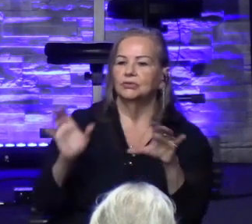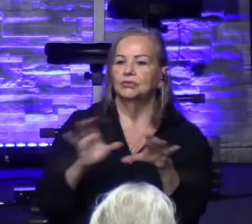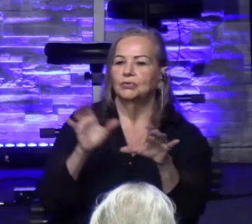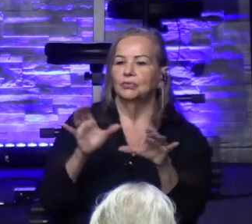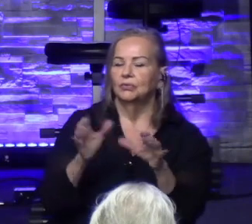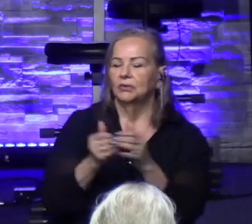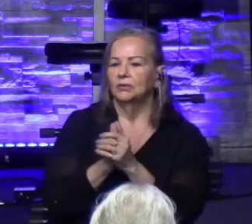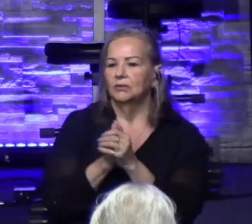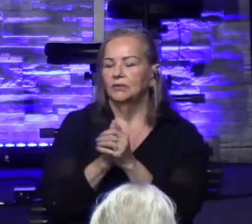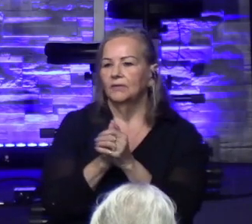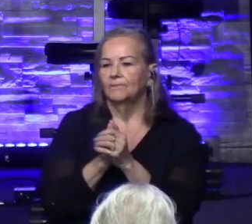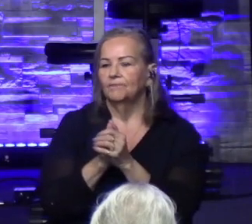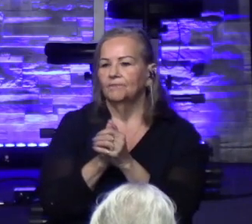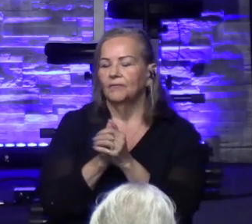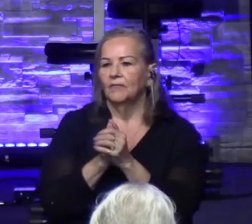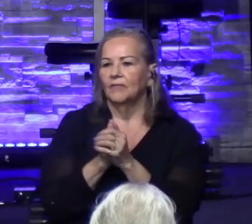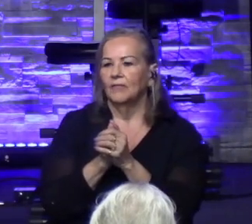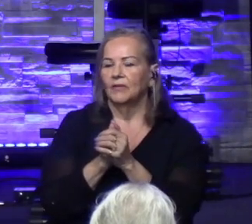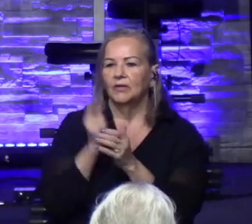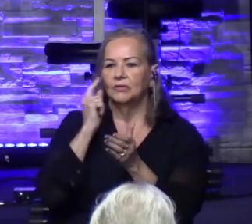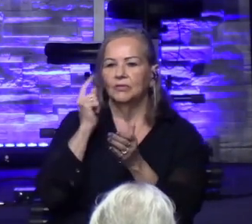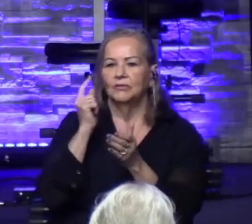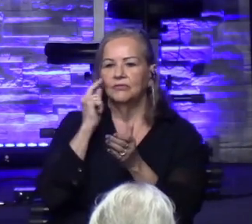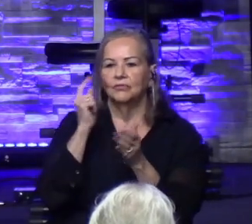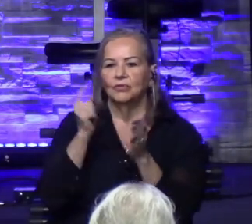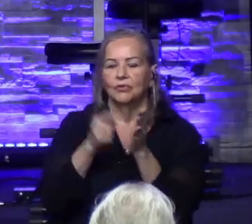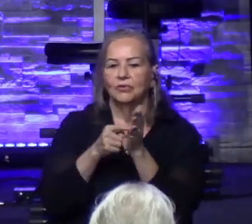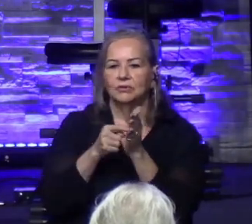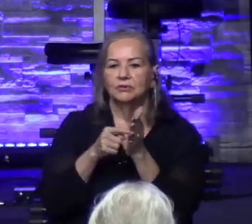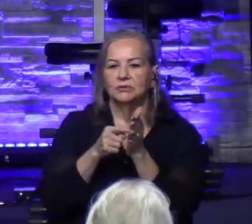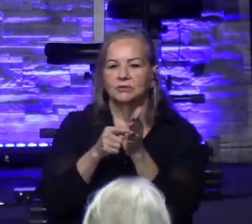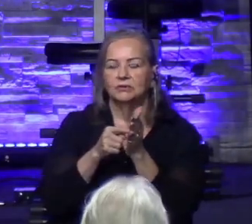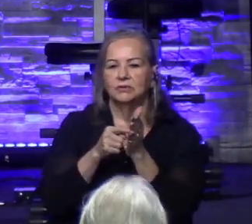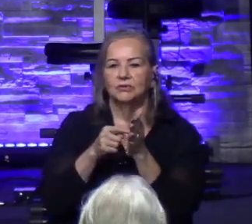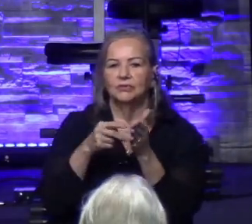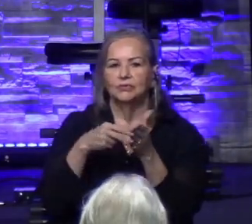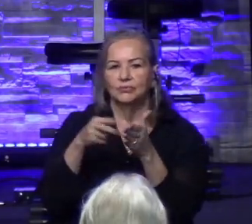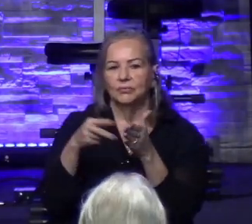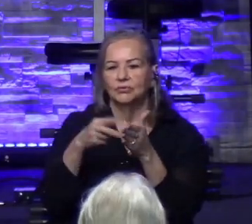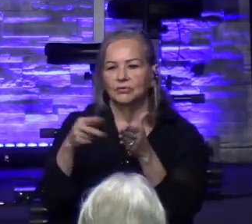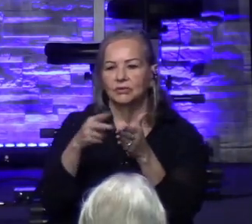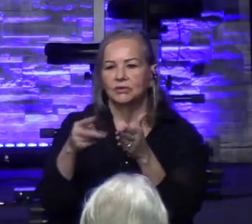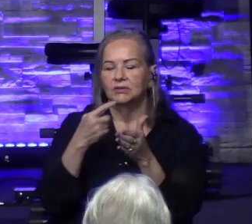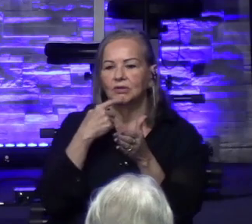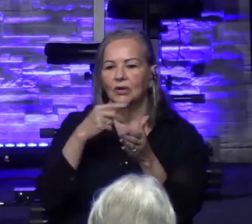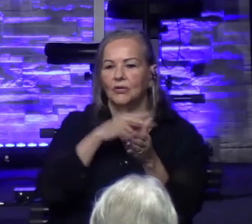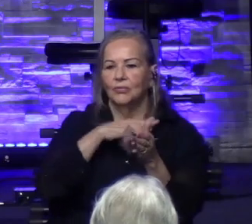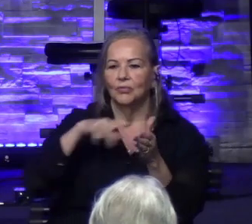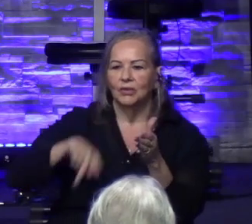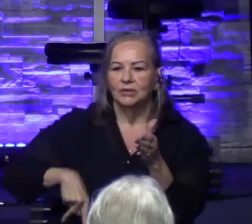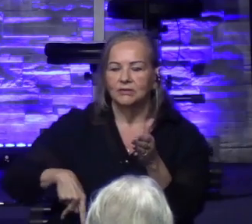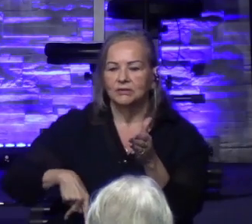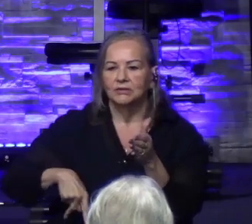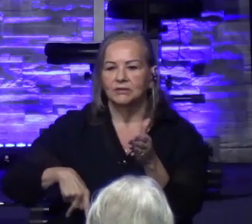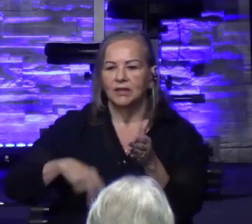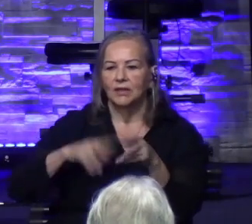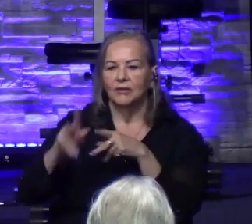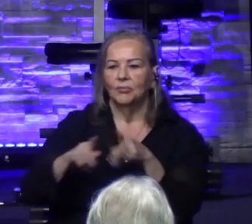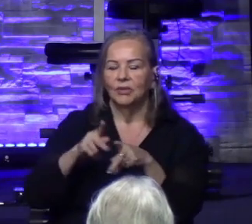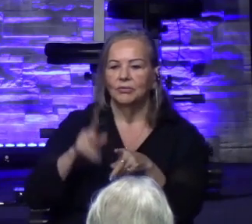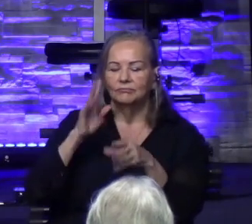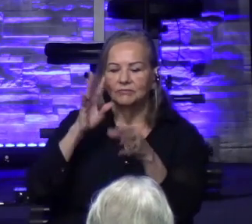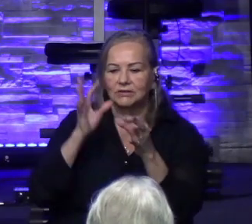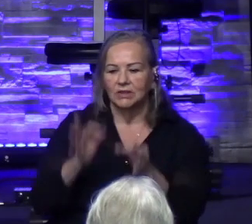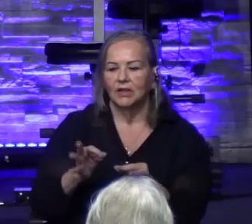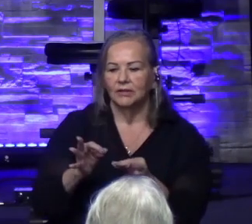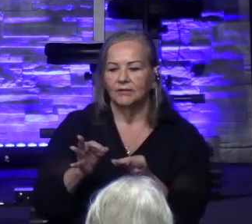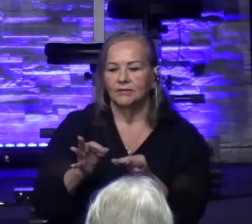those who were rejoicing, if you look at the scripture, it says, and all the princes and all the people decided and brought their tax